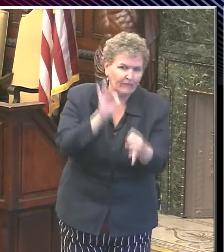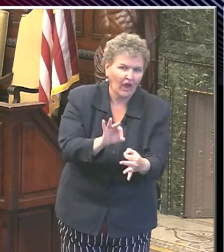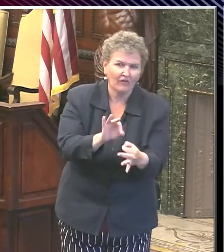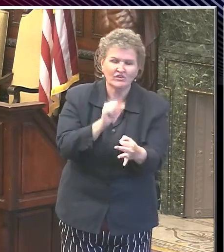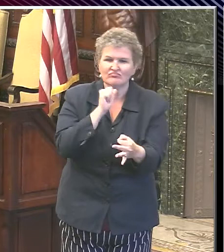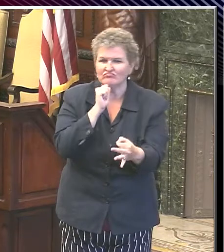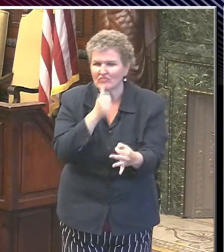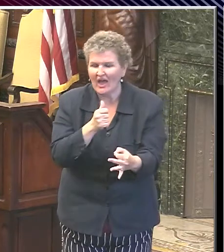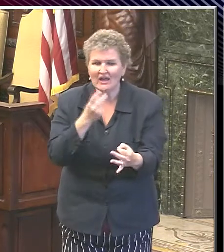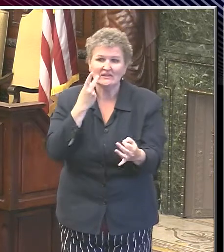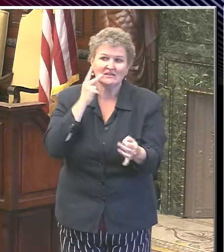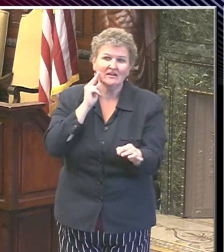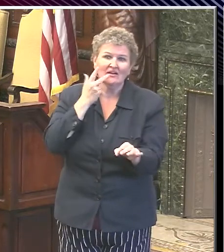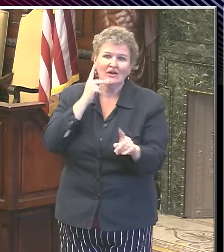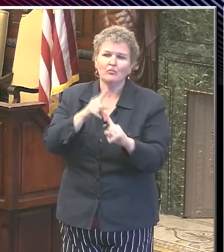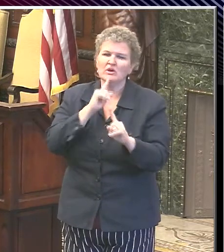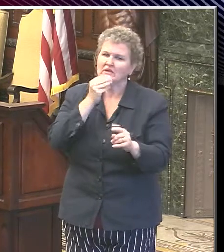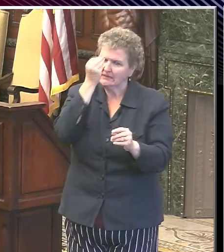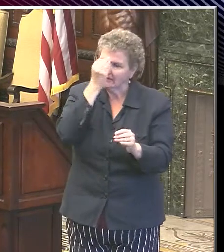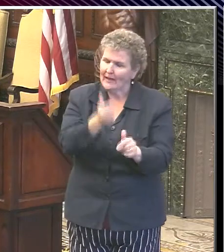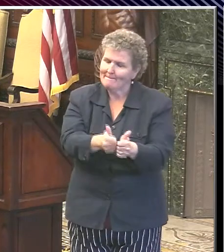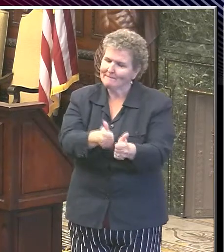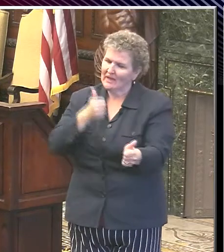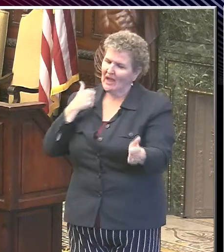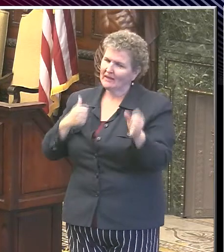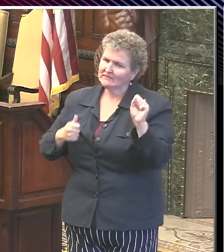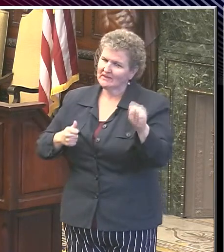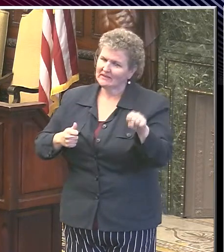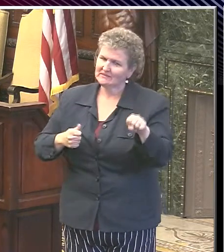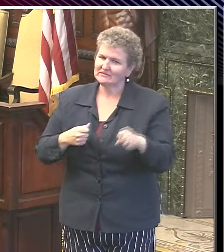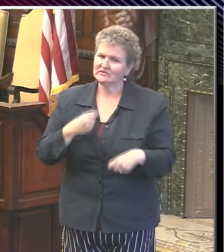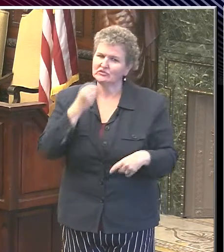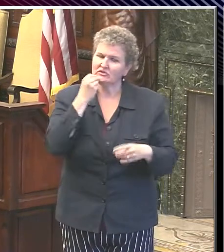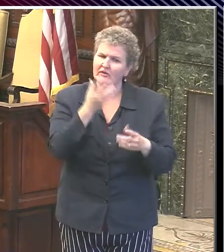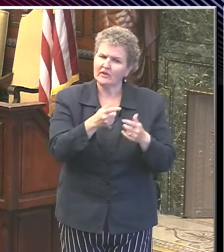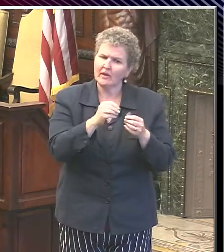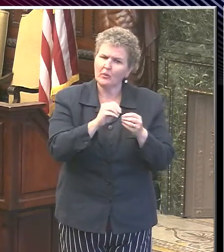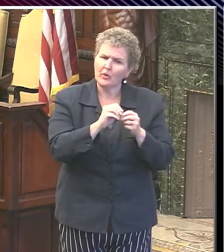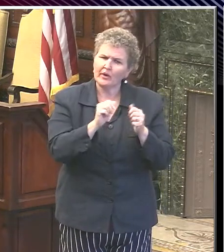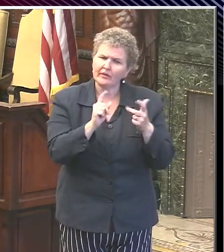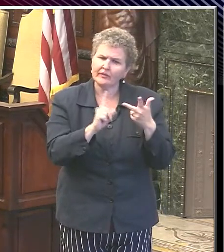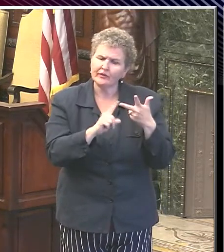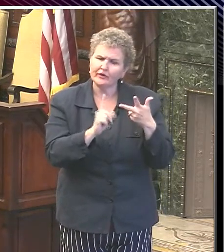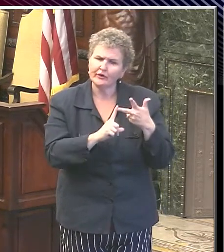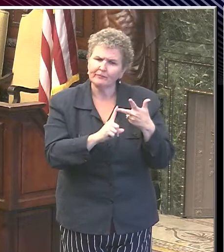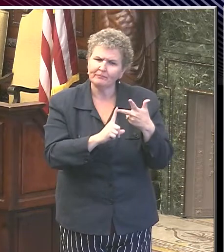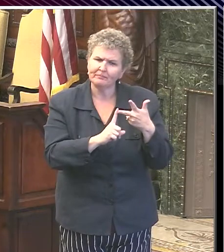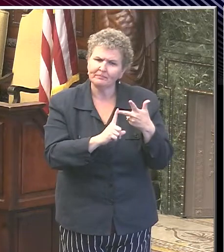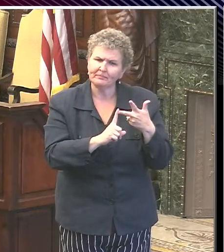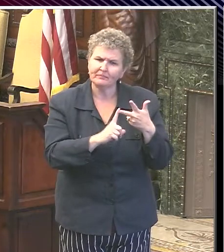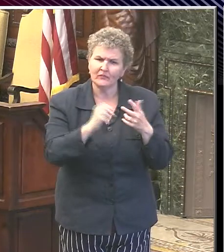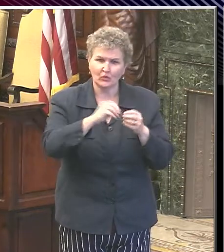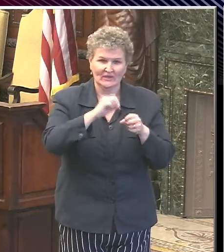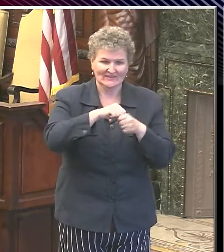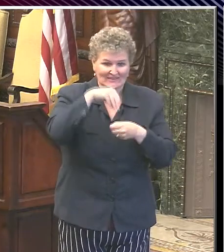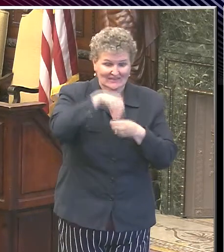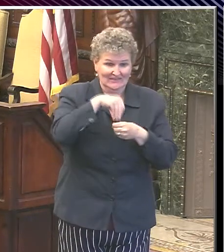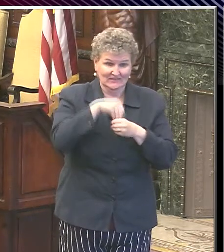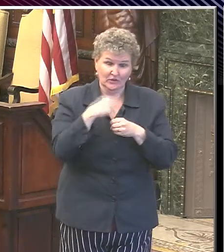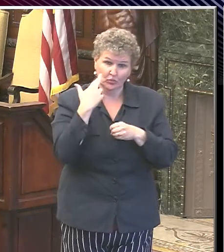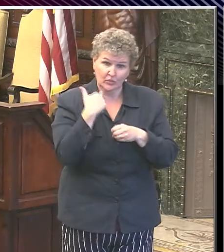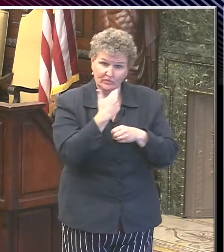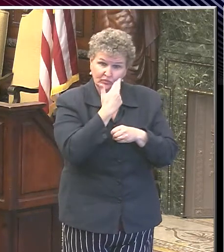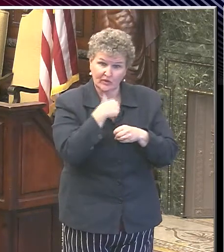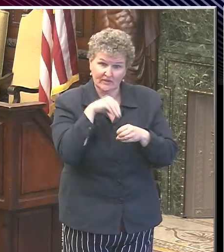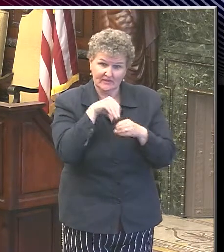Okay. And lastly, you mentioned the date by which you'll make a decision on indoor dining. Right. Can you